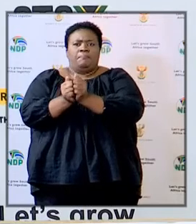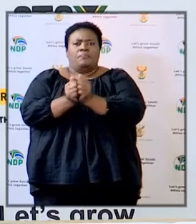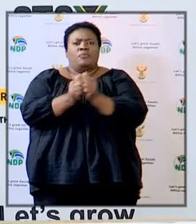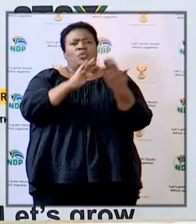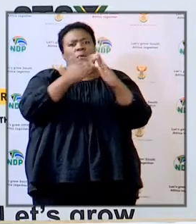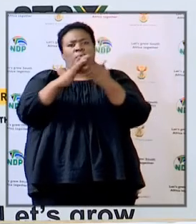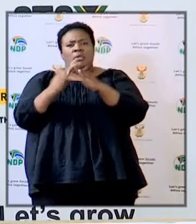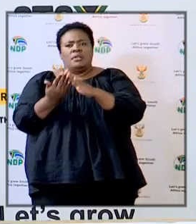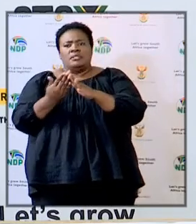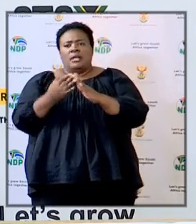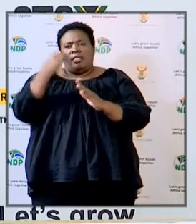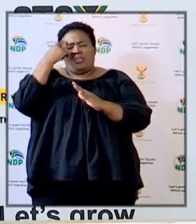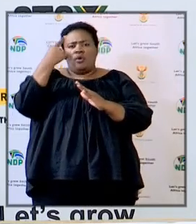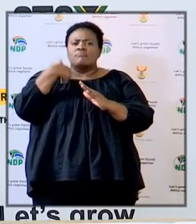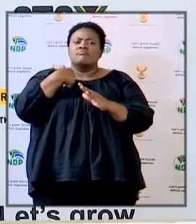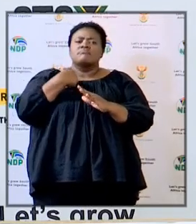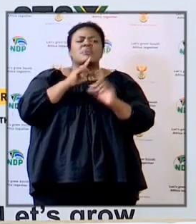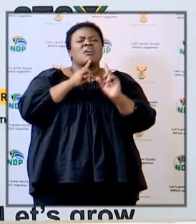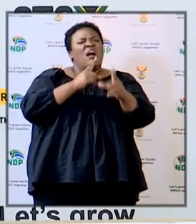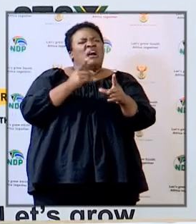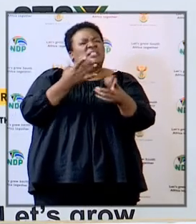I thought I had answered to say